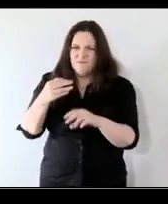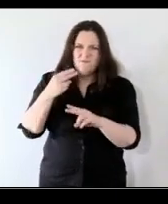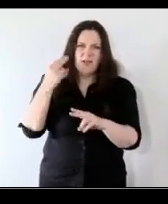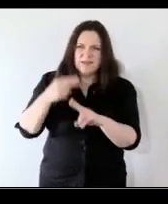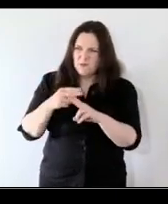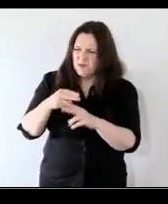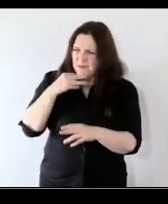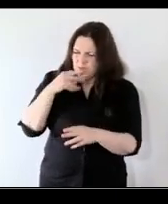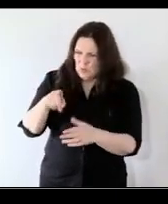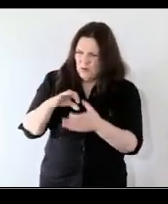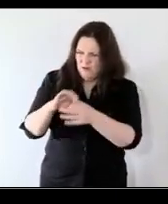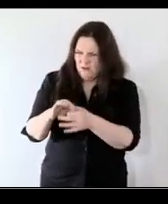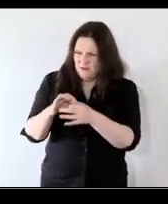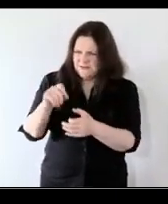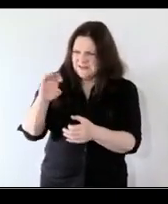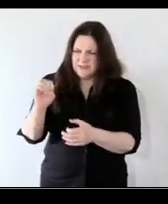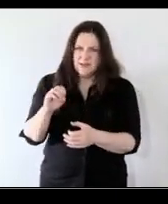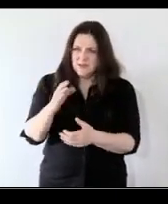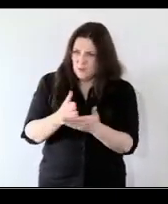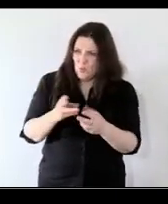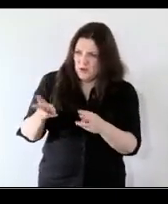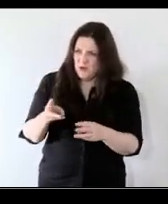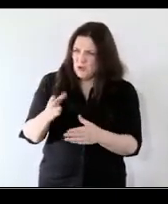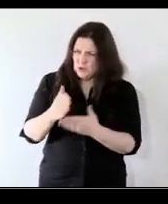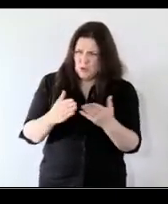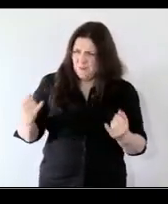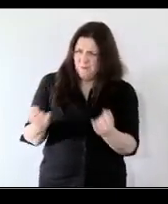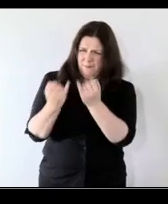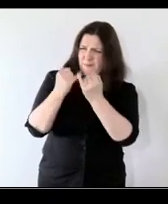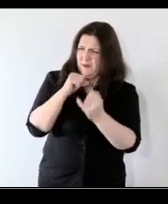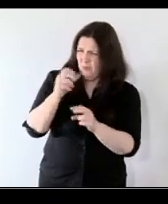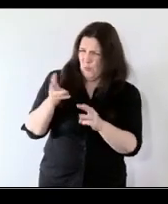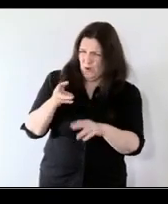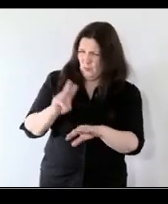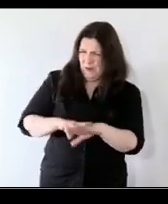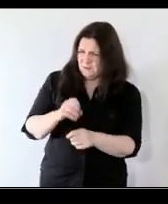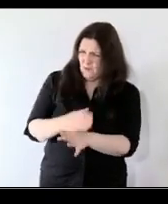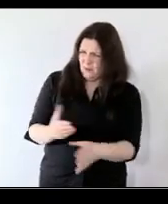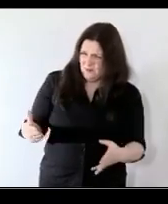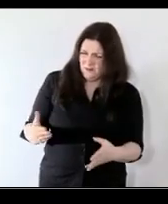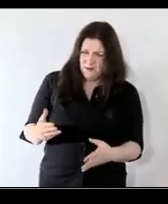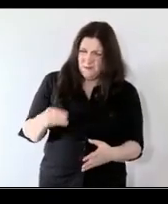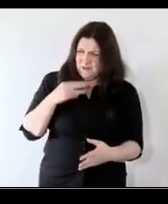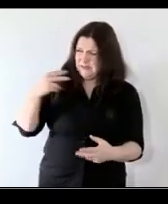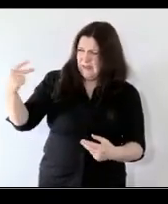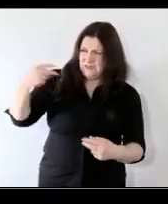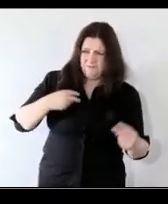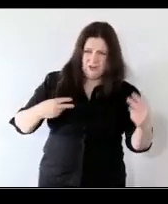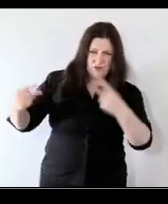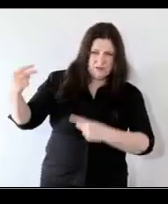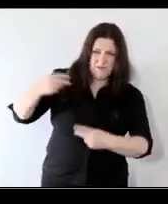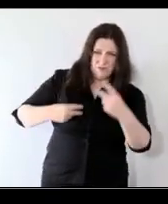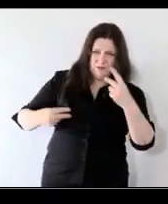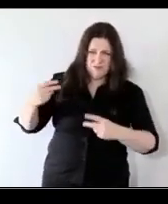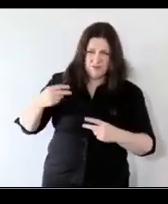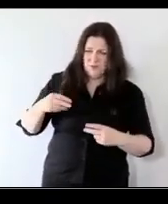some of them working in different ways or are you actually counterproductive ways to others and so on and and we haven't taken that that more